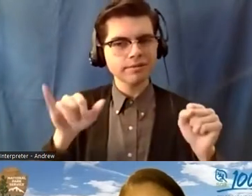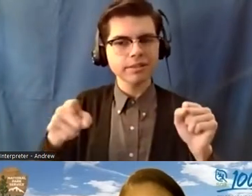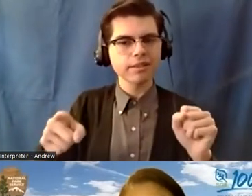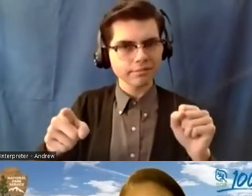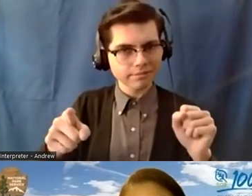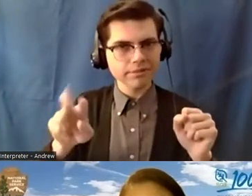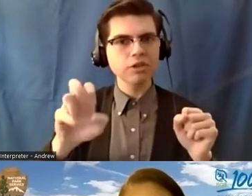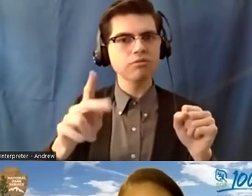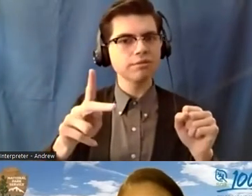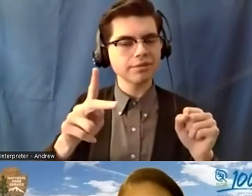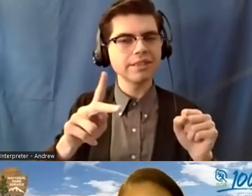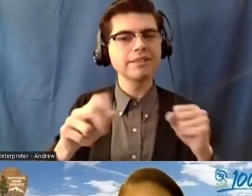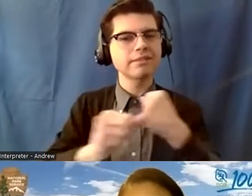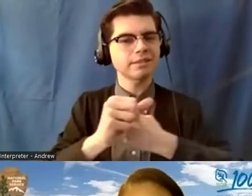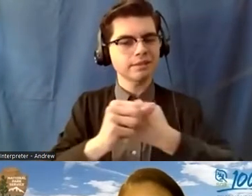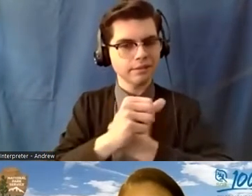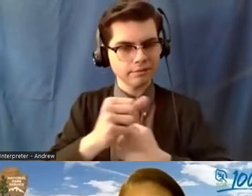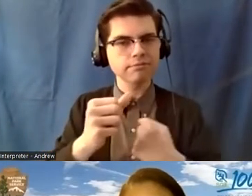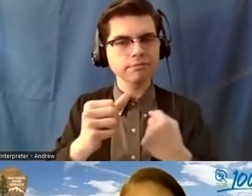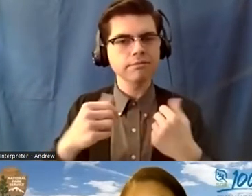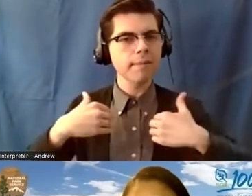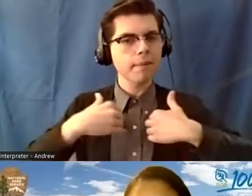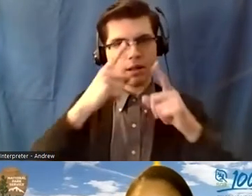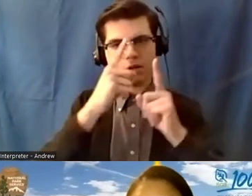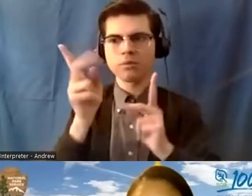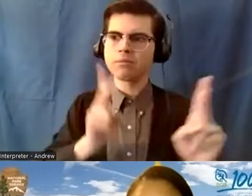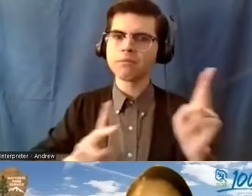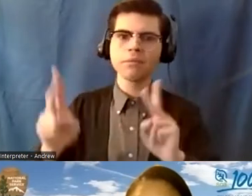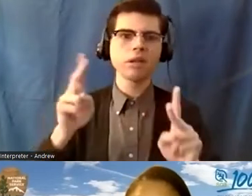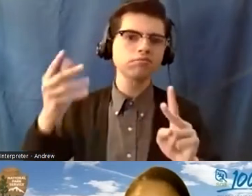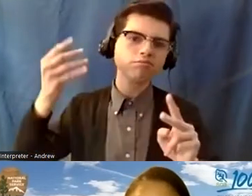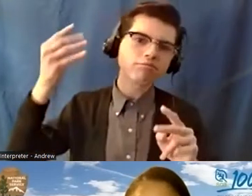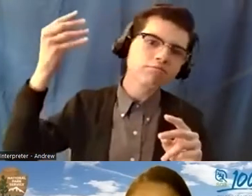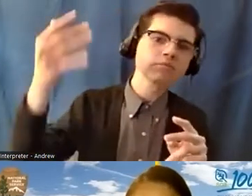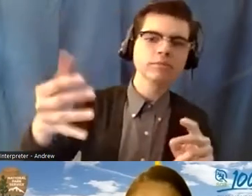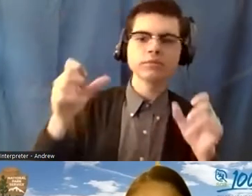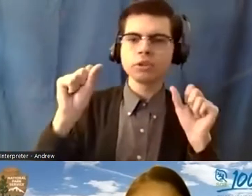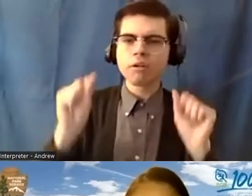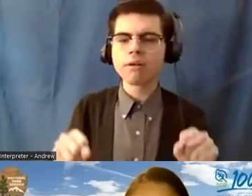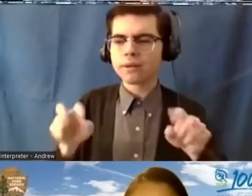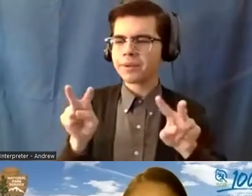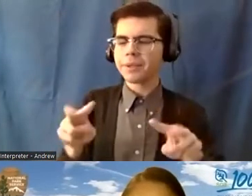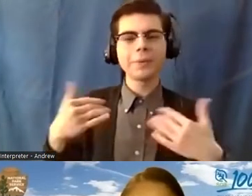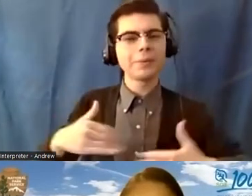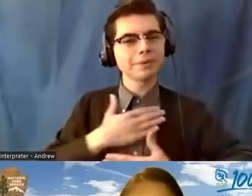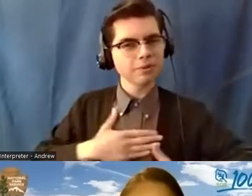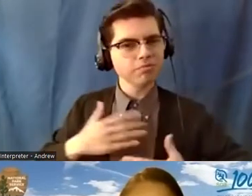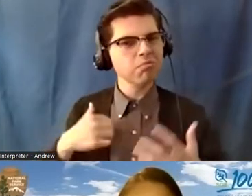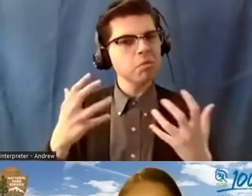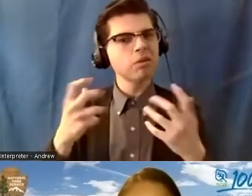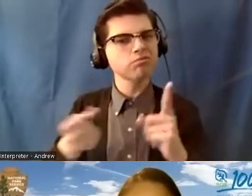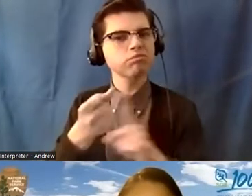it could be enjoyed by future generations. I wanted to make a difference. And the